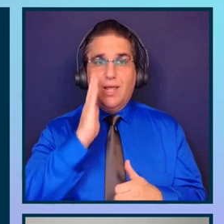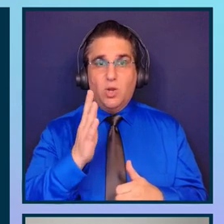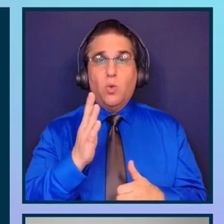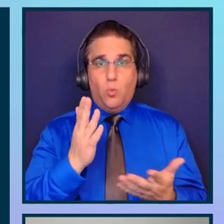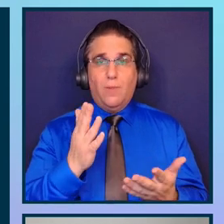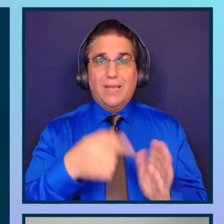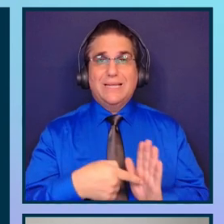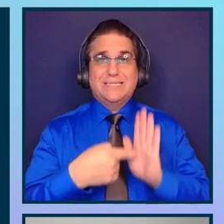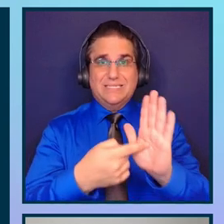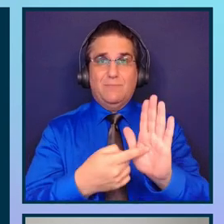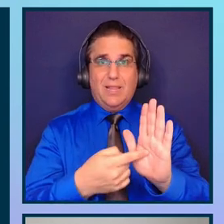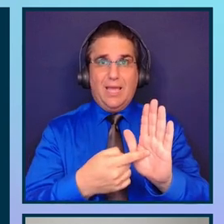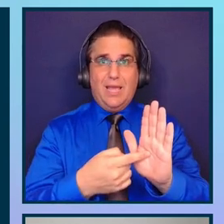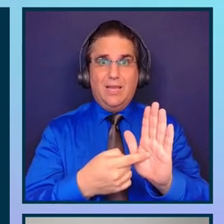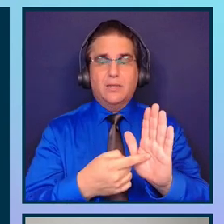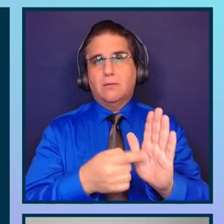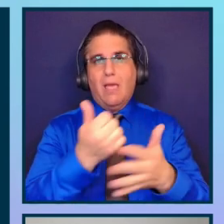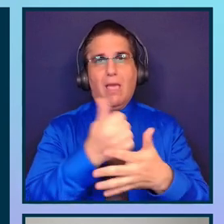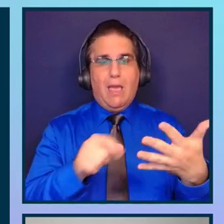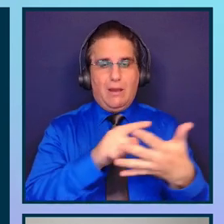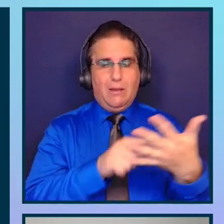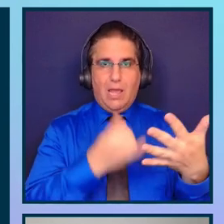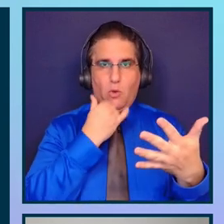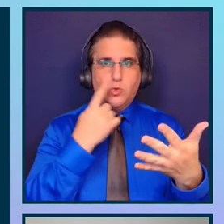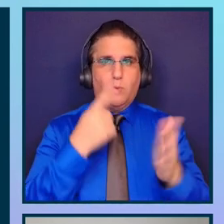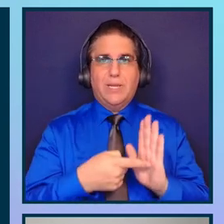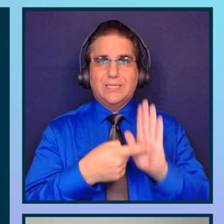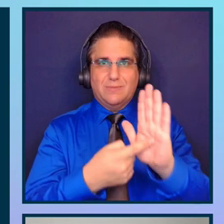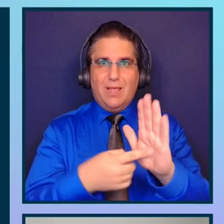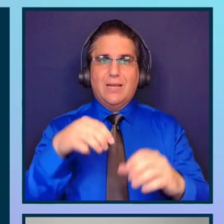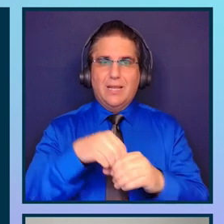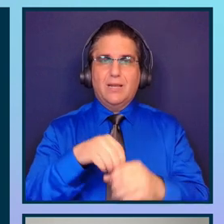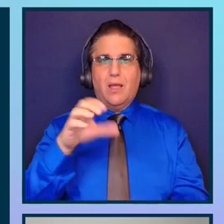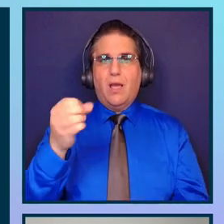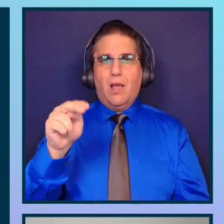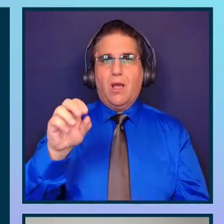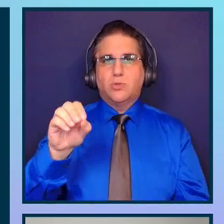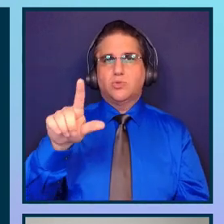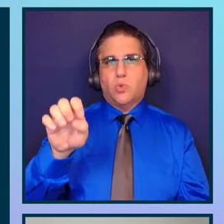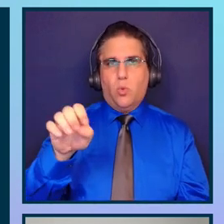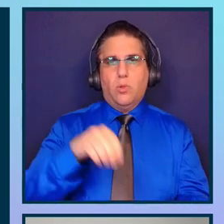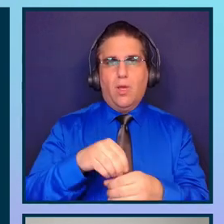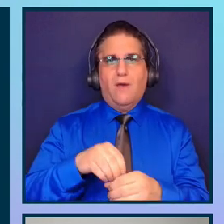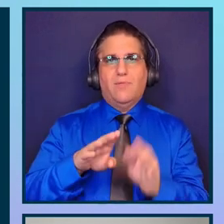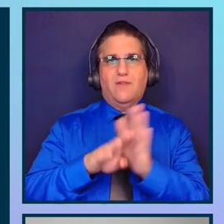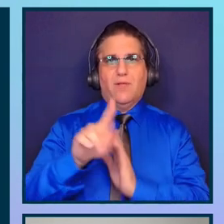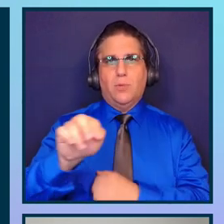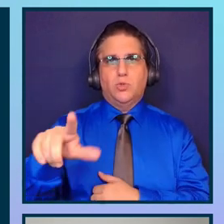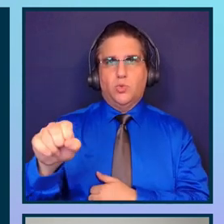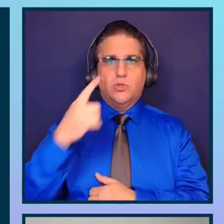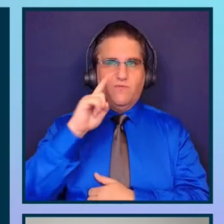displayed. These vulnerabilities are going to be displayed in the console of the development tools of your browser.